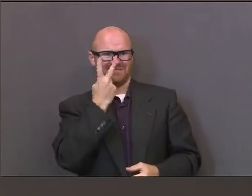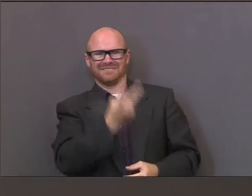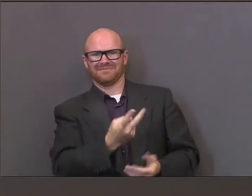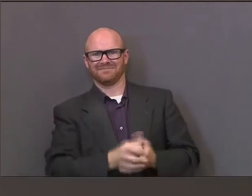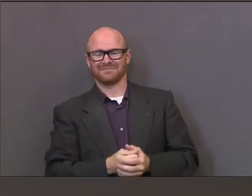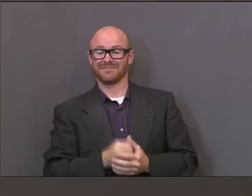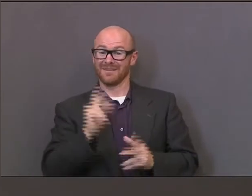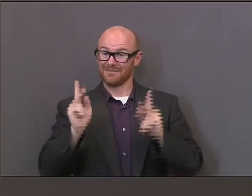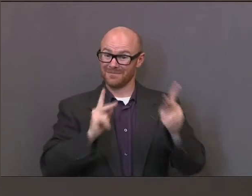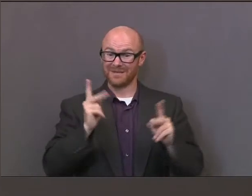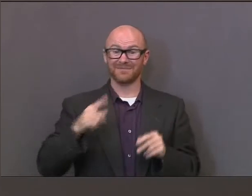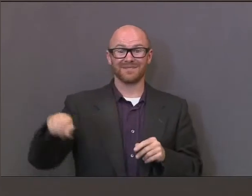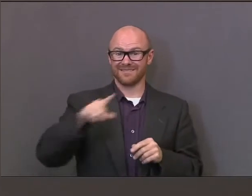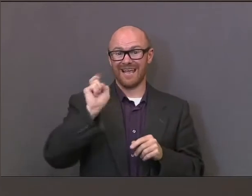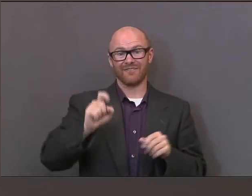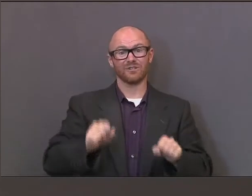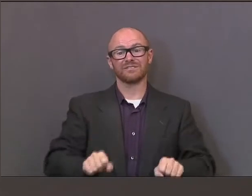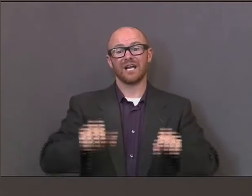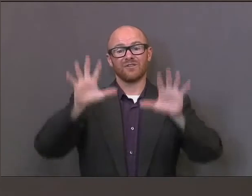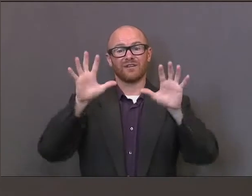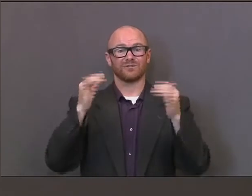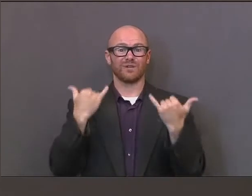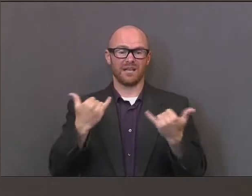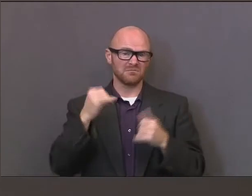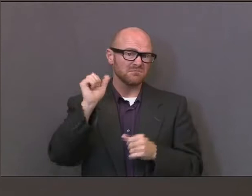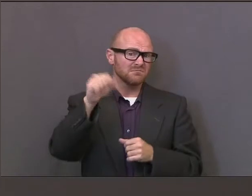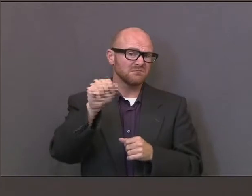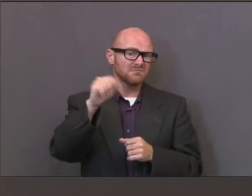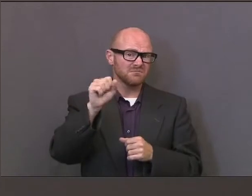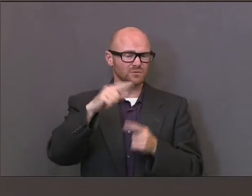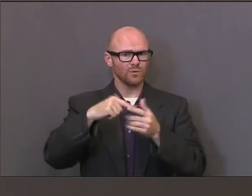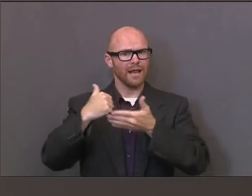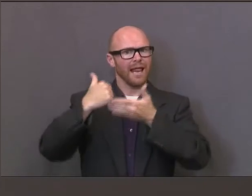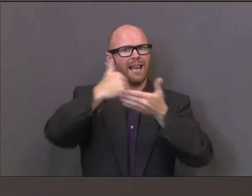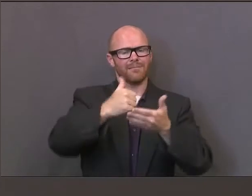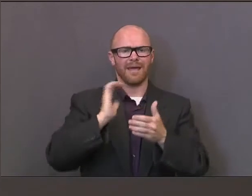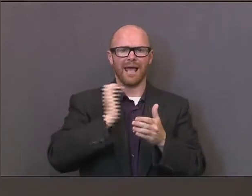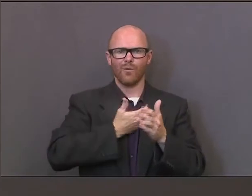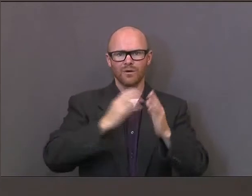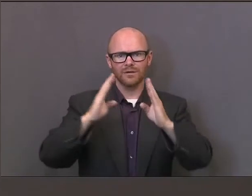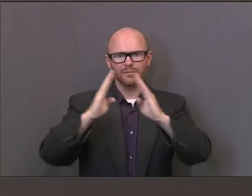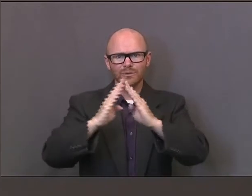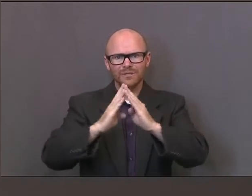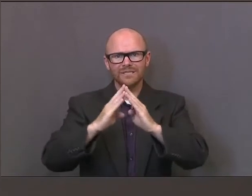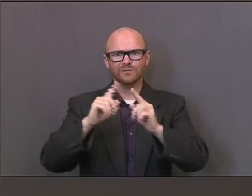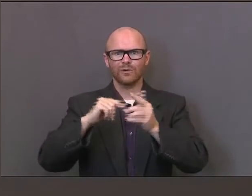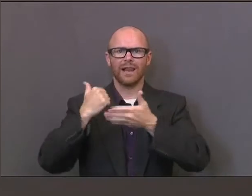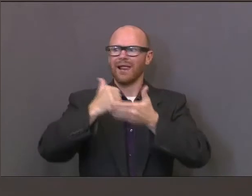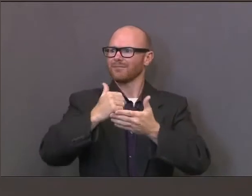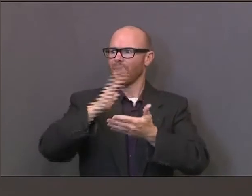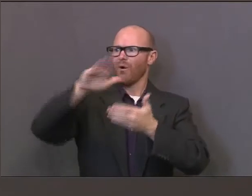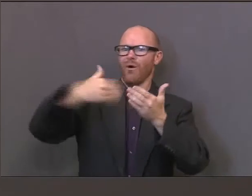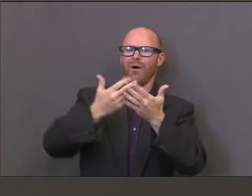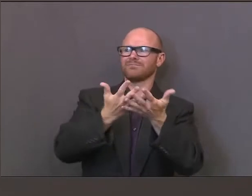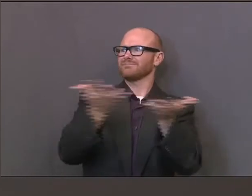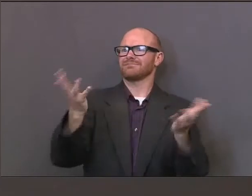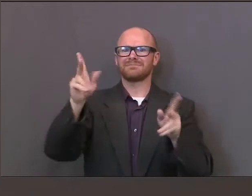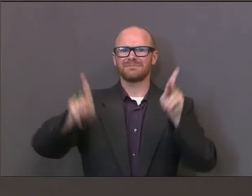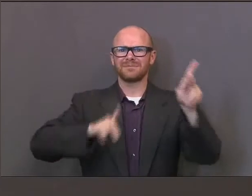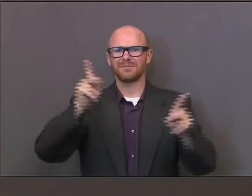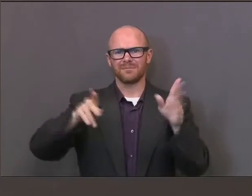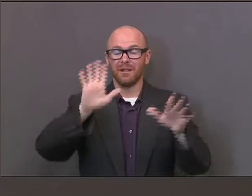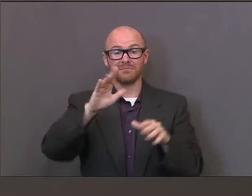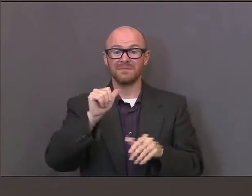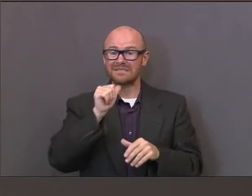sacrifices that we're having to go through and to give for the good of the whole, the good of the community. I know it's not necessarily easy, but it's